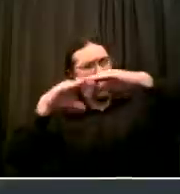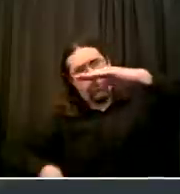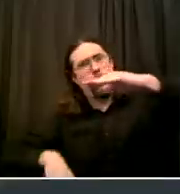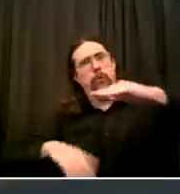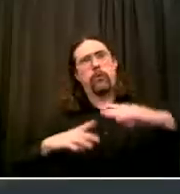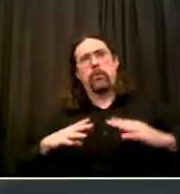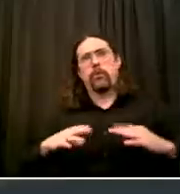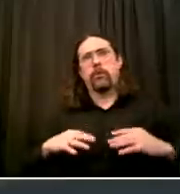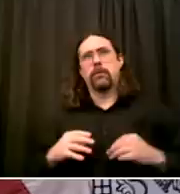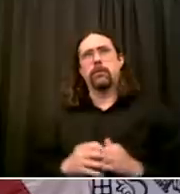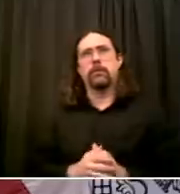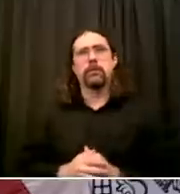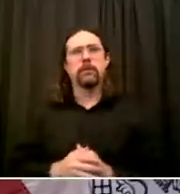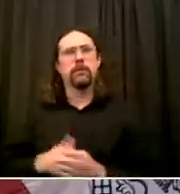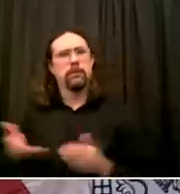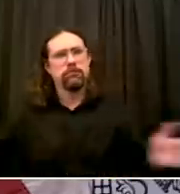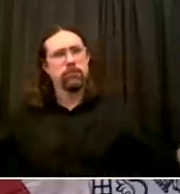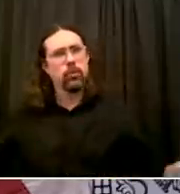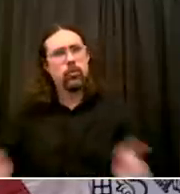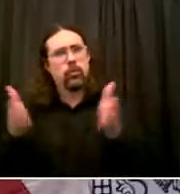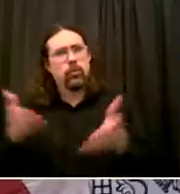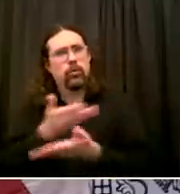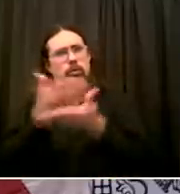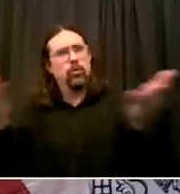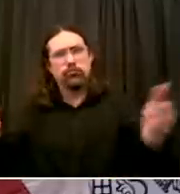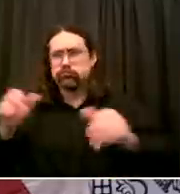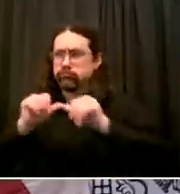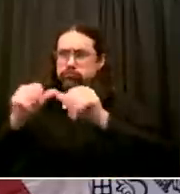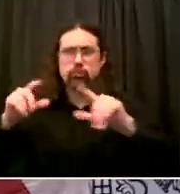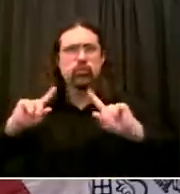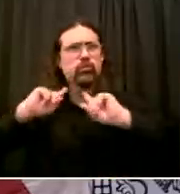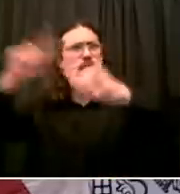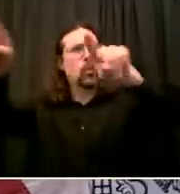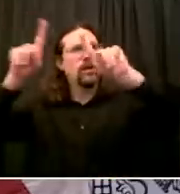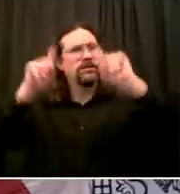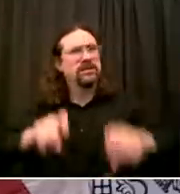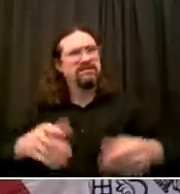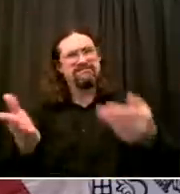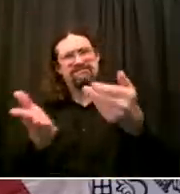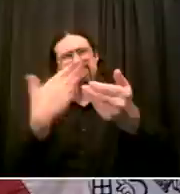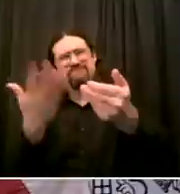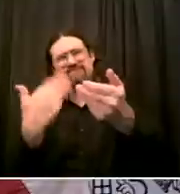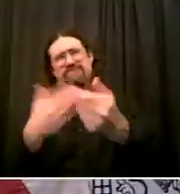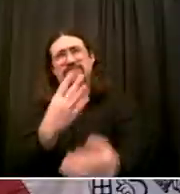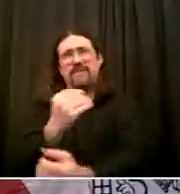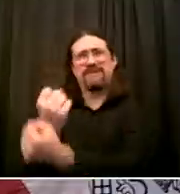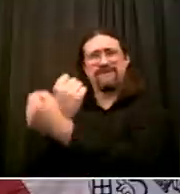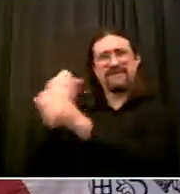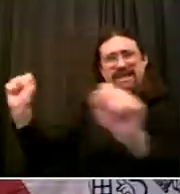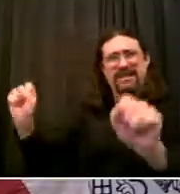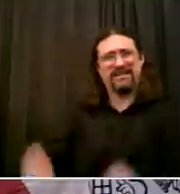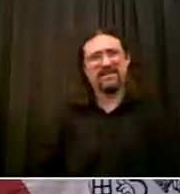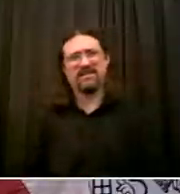easy, it is fast, it is free And it will help us move forward as a city A few words in Spanish